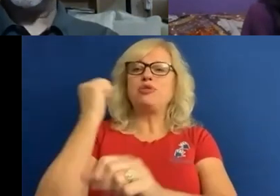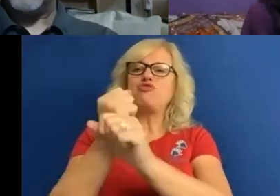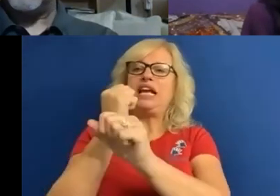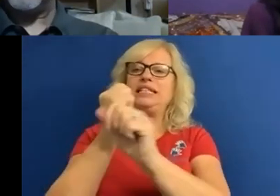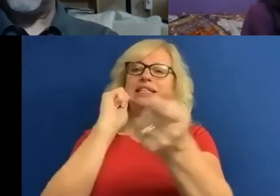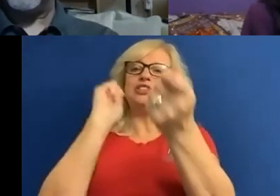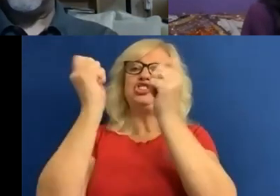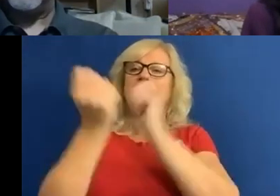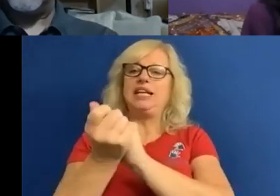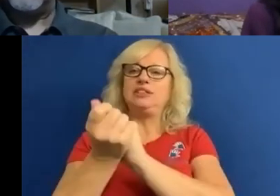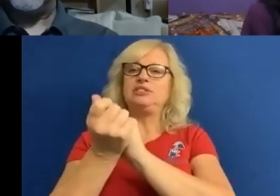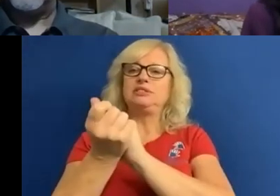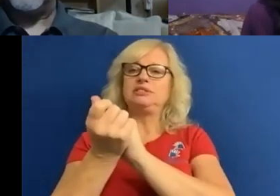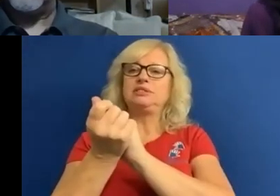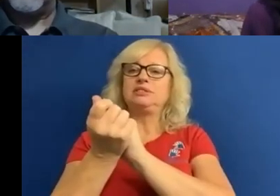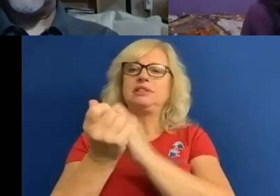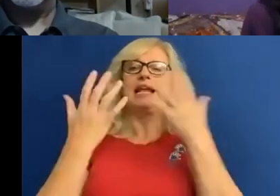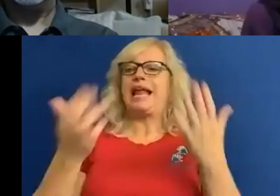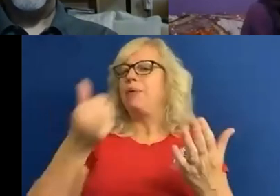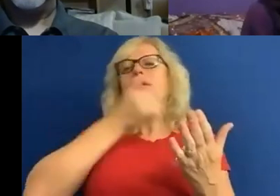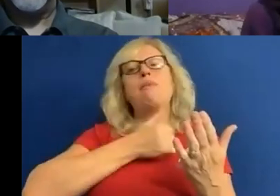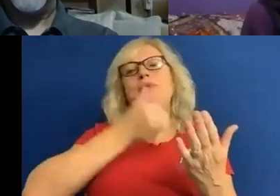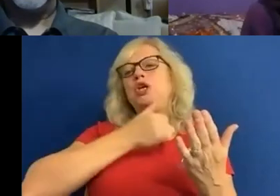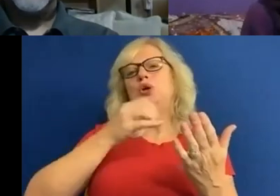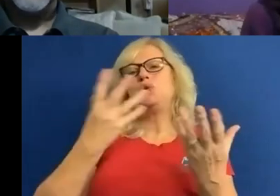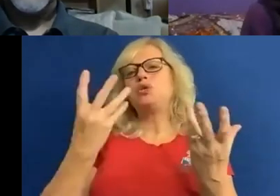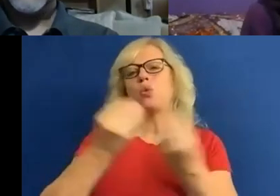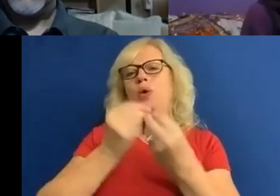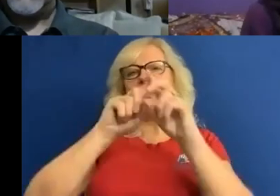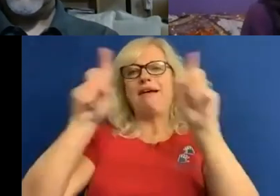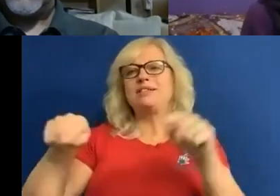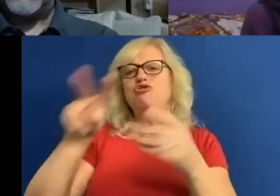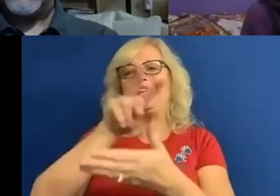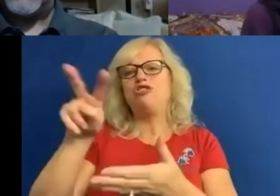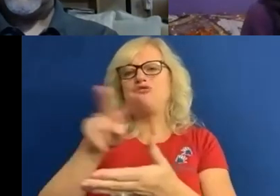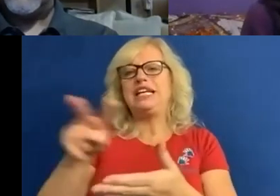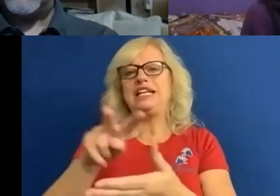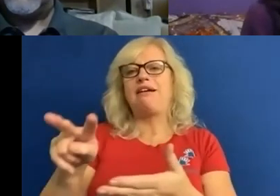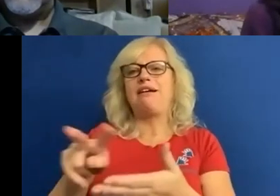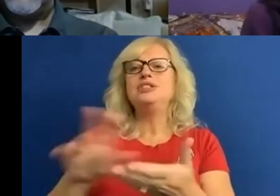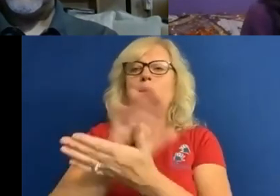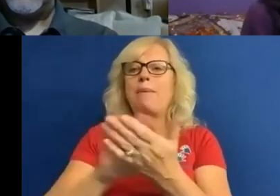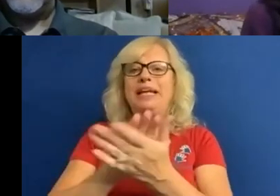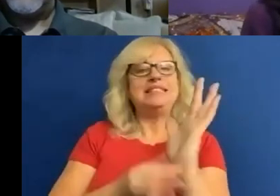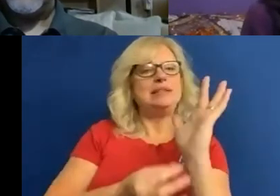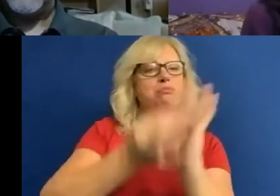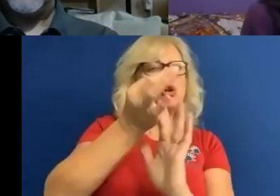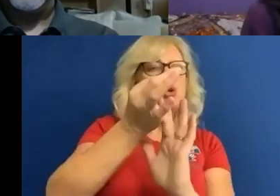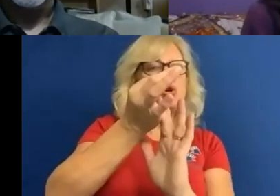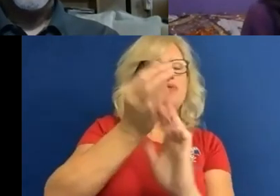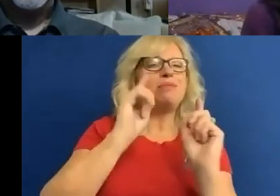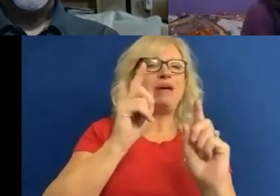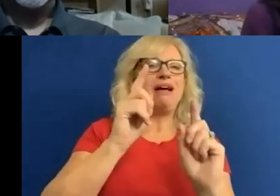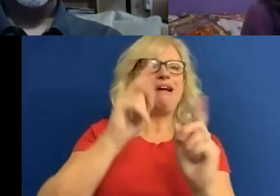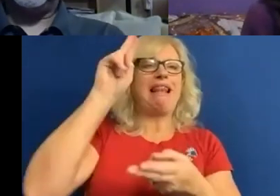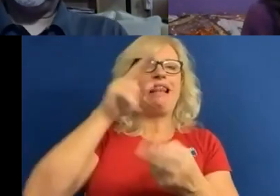and now it can't be used with a screen reader. So it's been improved and made it less accessible than it was before, and I